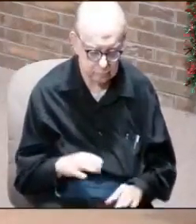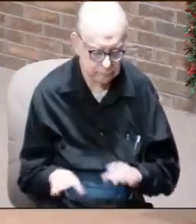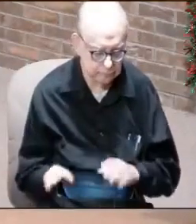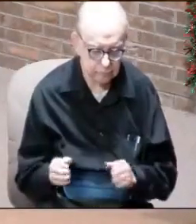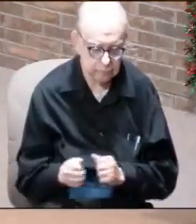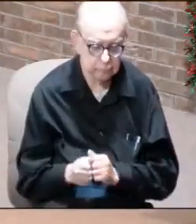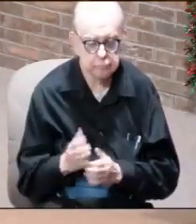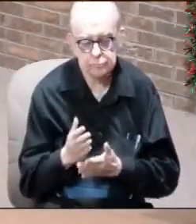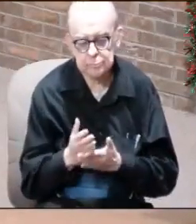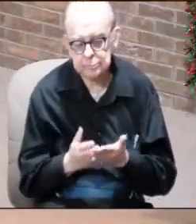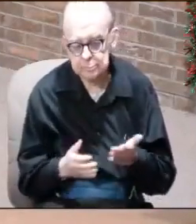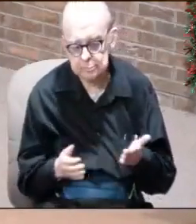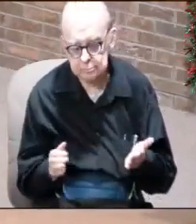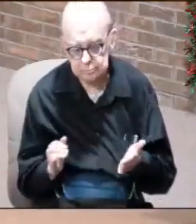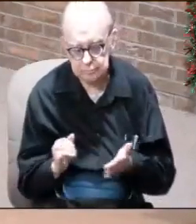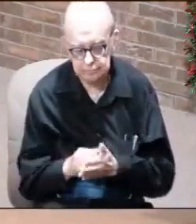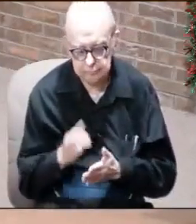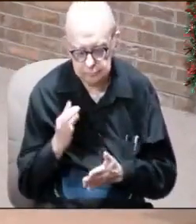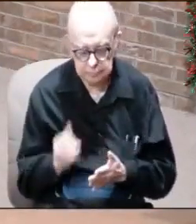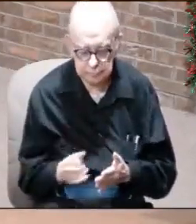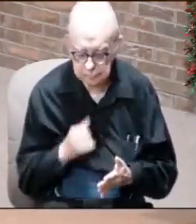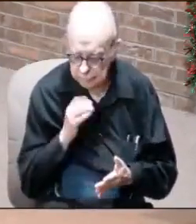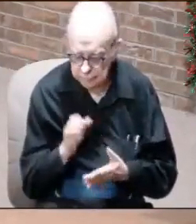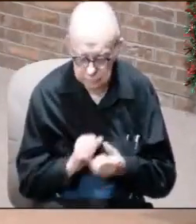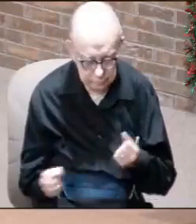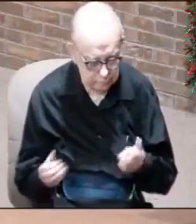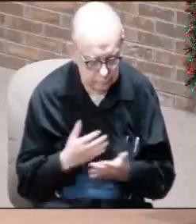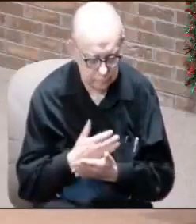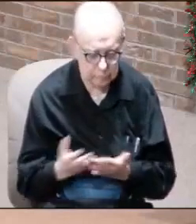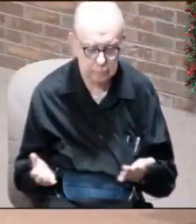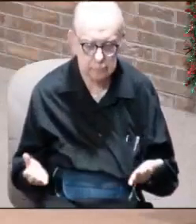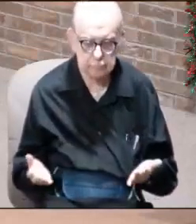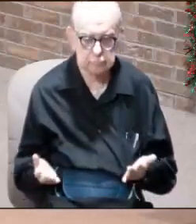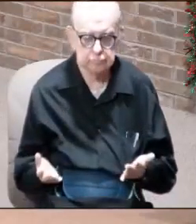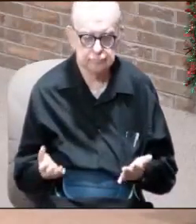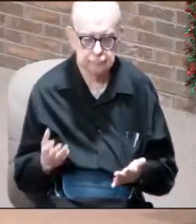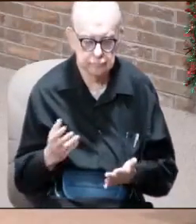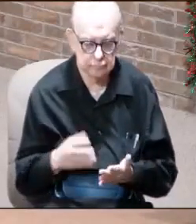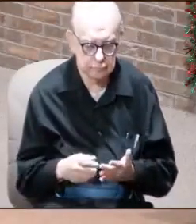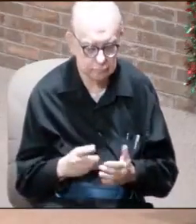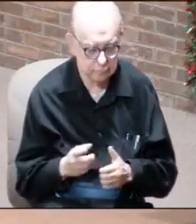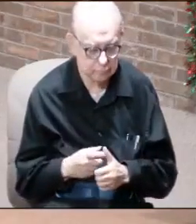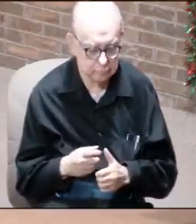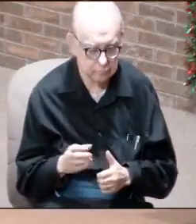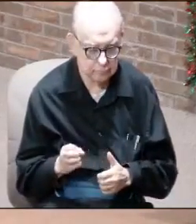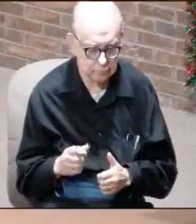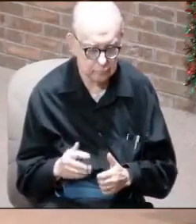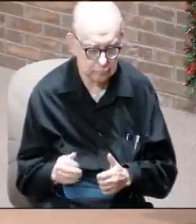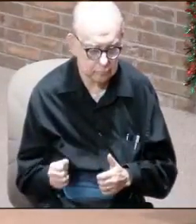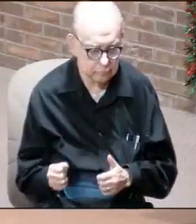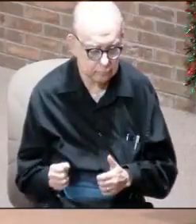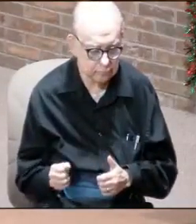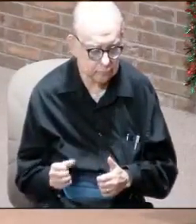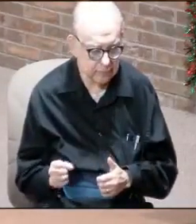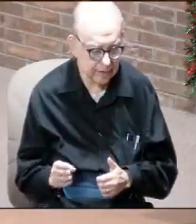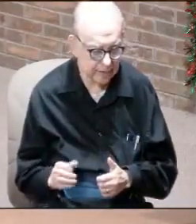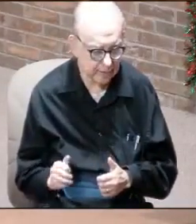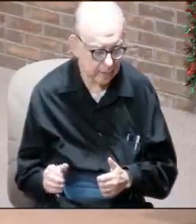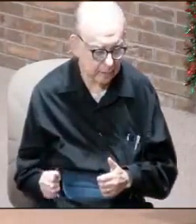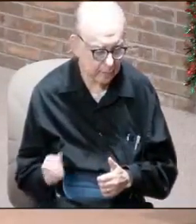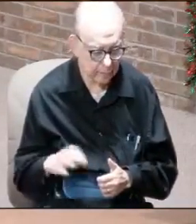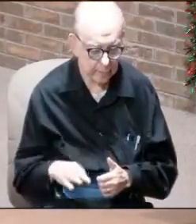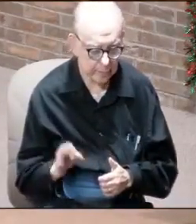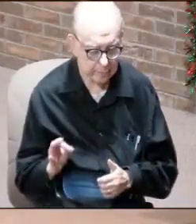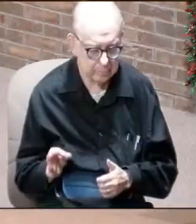but just a partial one because he's not destroying everything in the first seal, okay? And you'll also